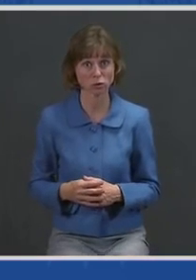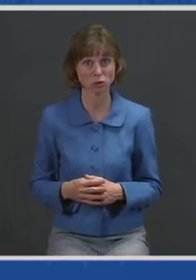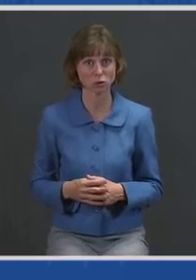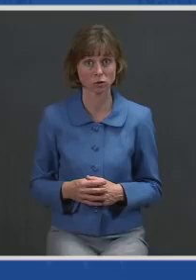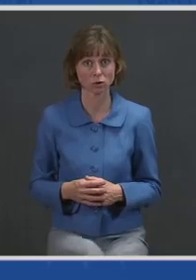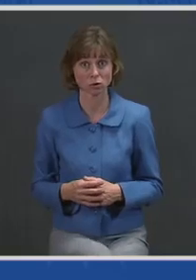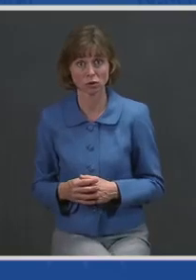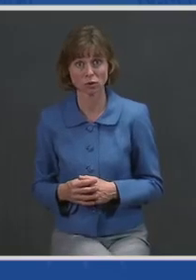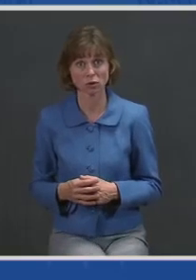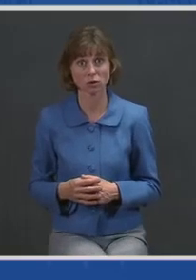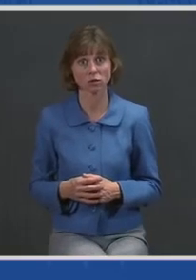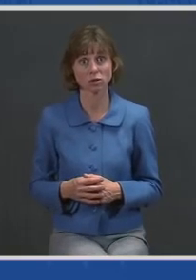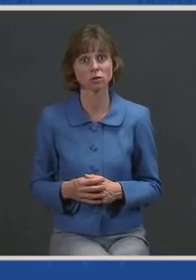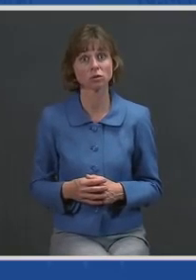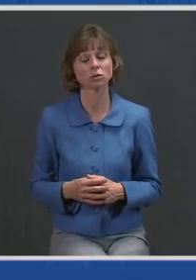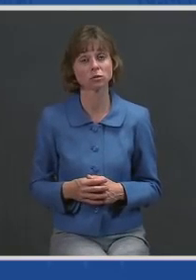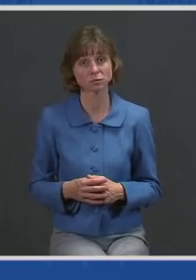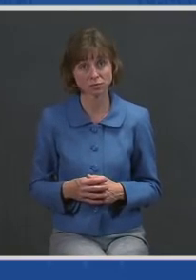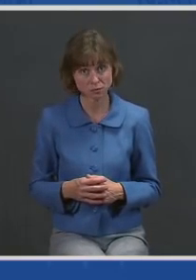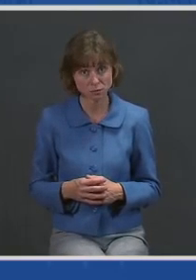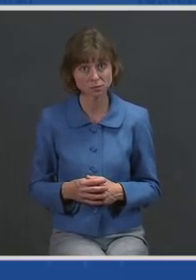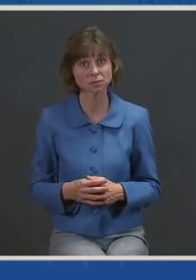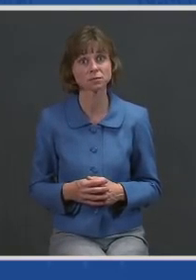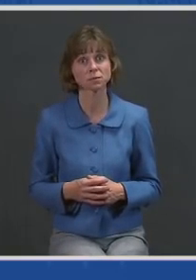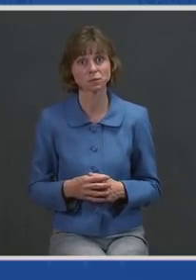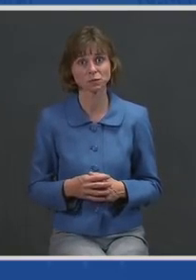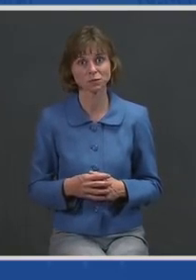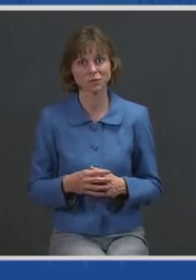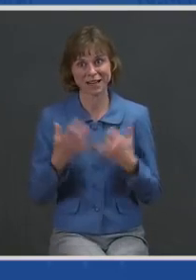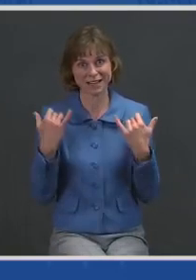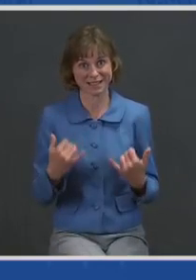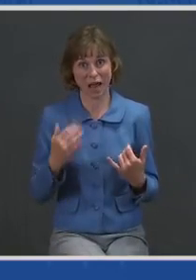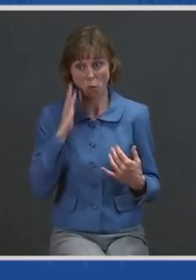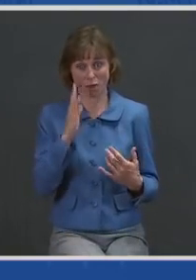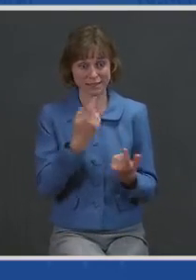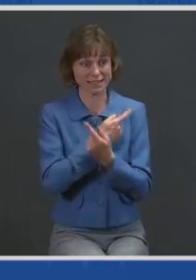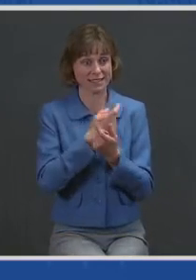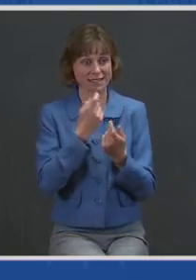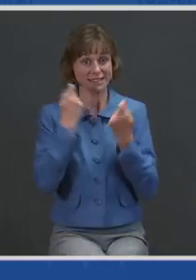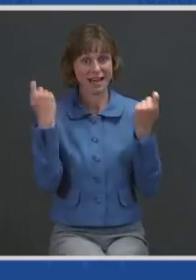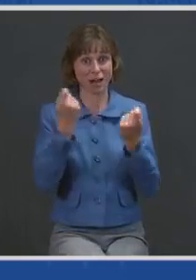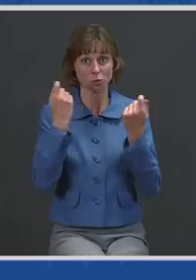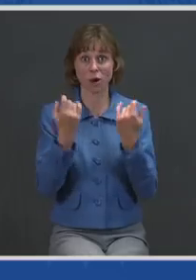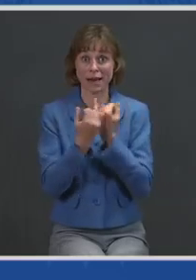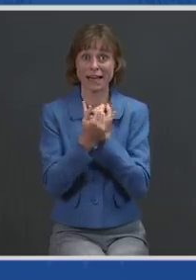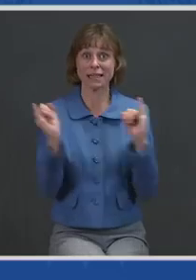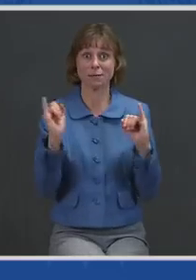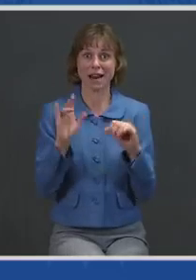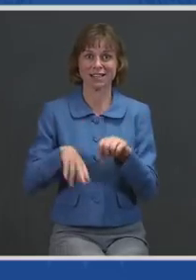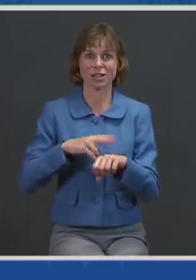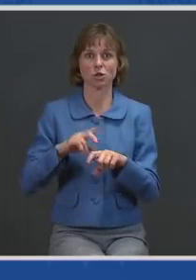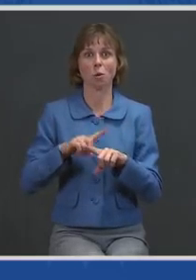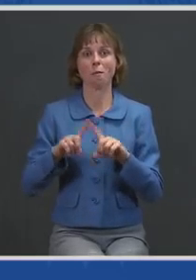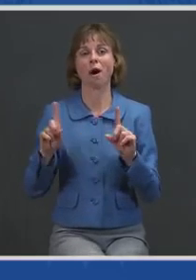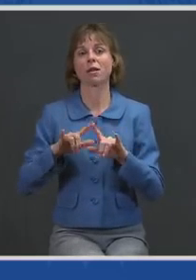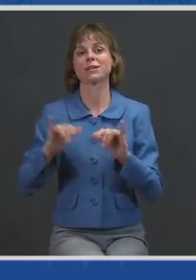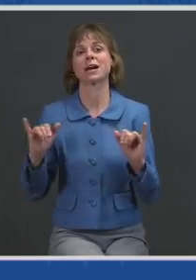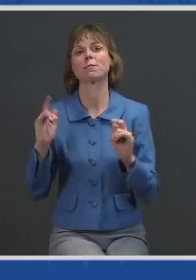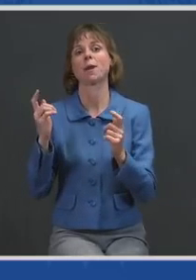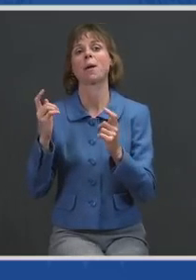where we not only mark our independence as a nation, but we begin to mark our independence from this virus.